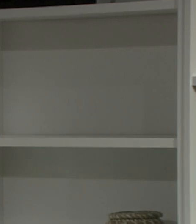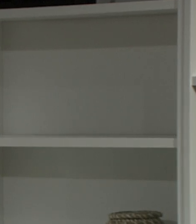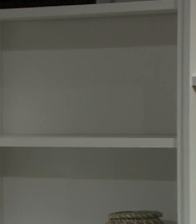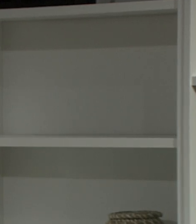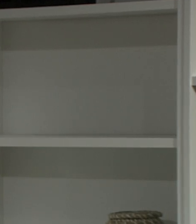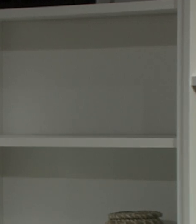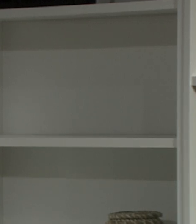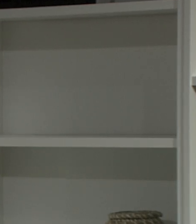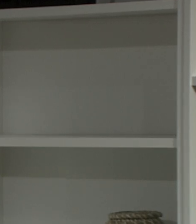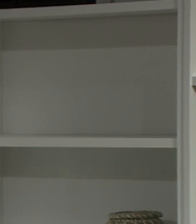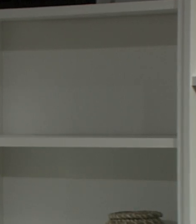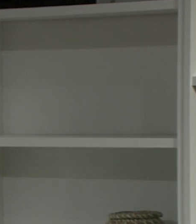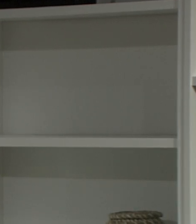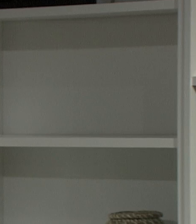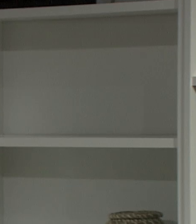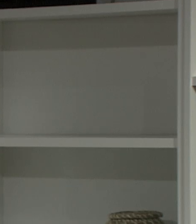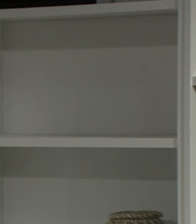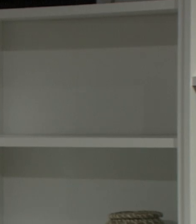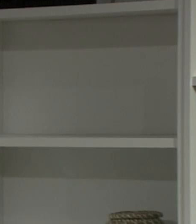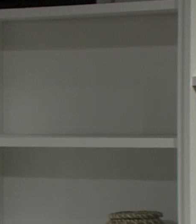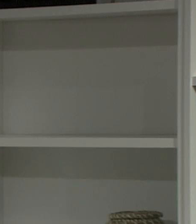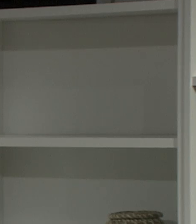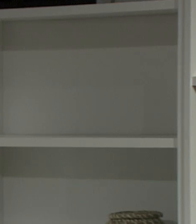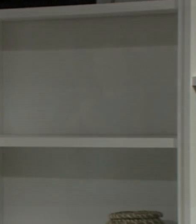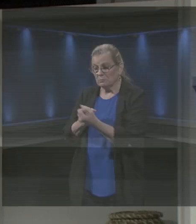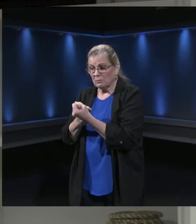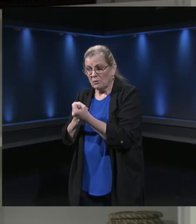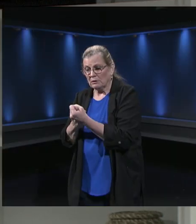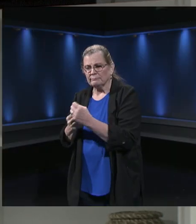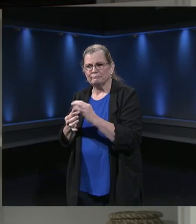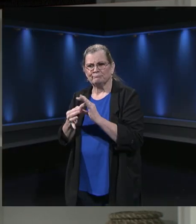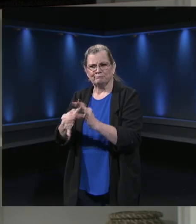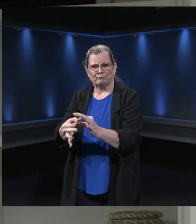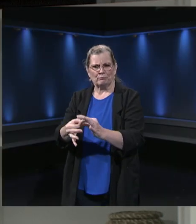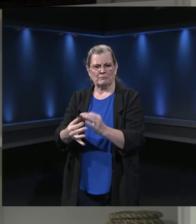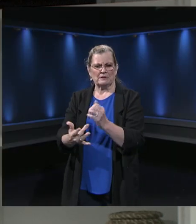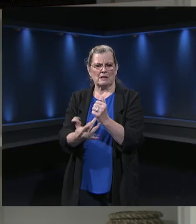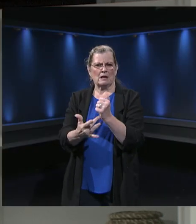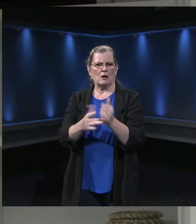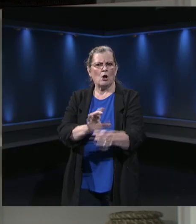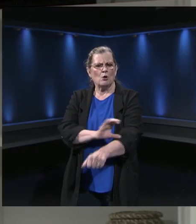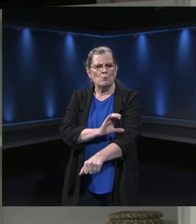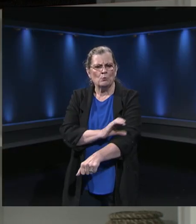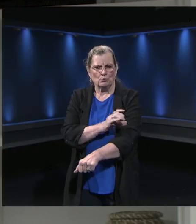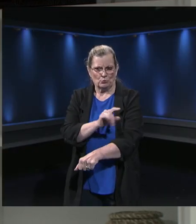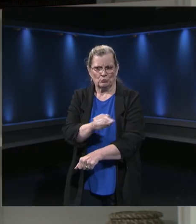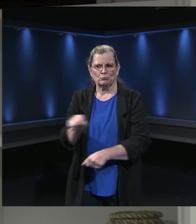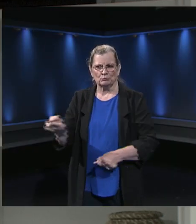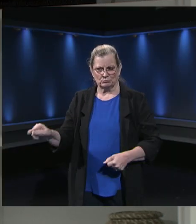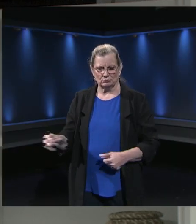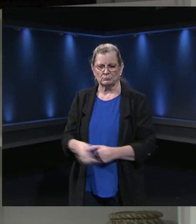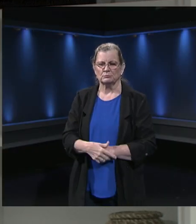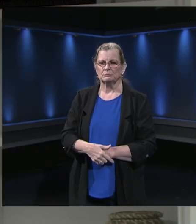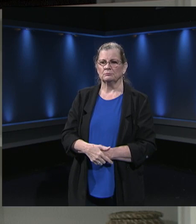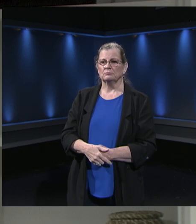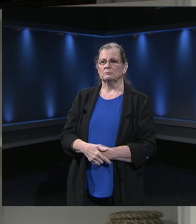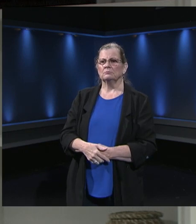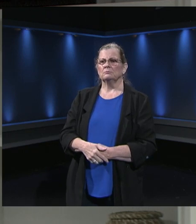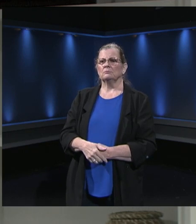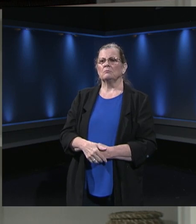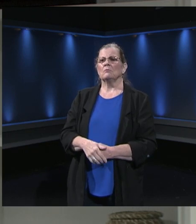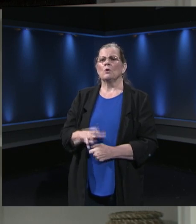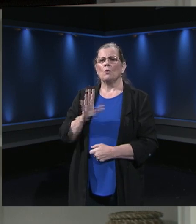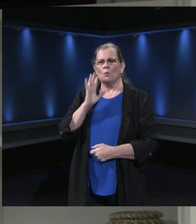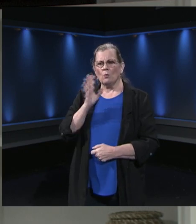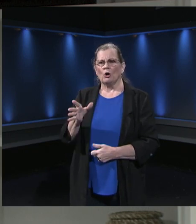around technology, and we're so delighted to have you with us this evening. We'll be having these town halls not just now